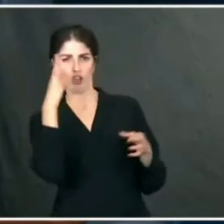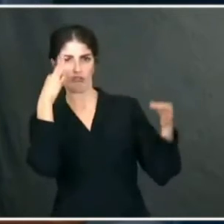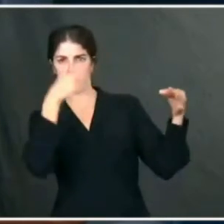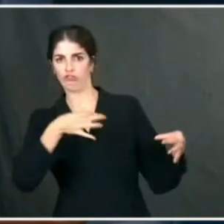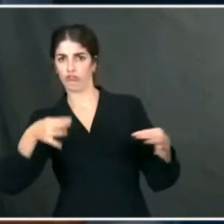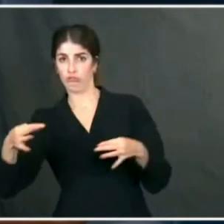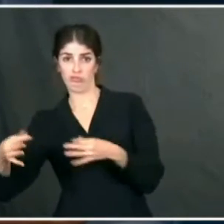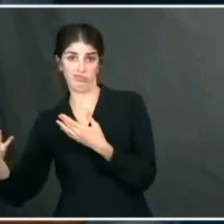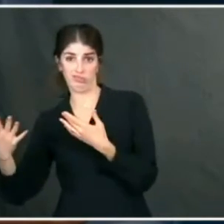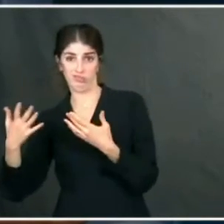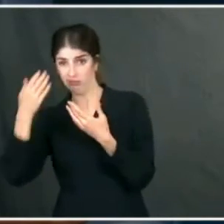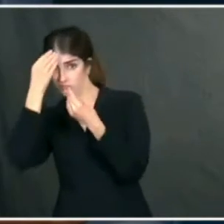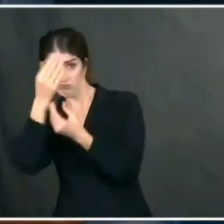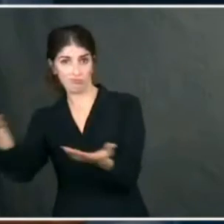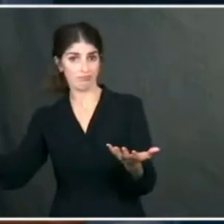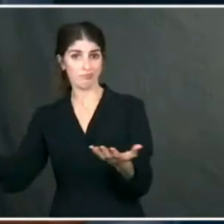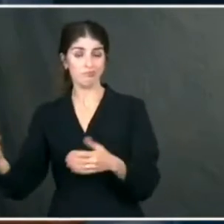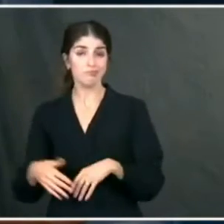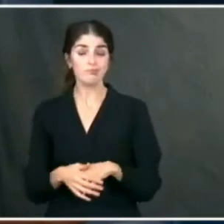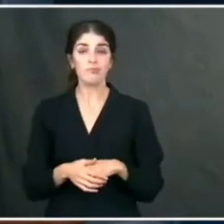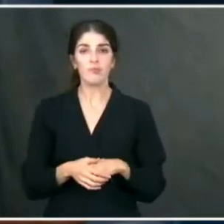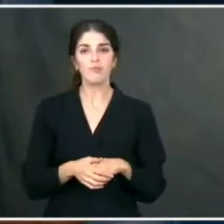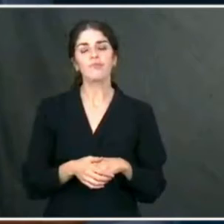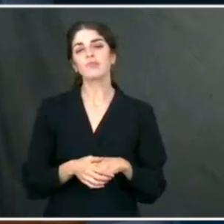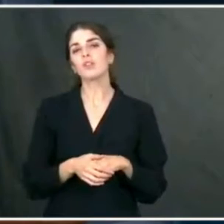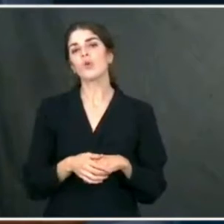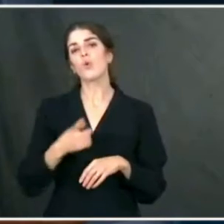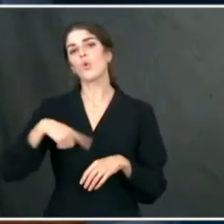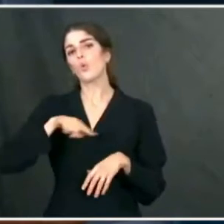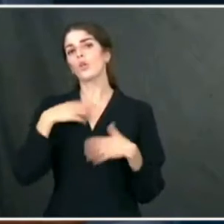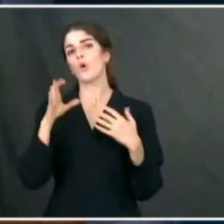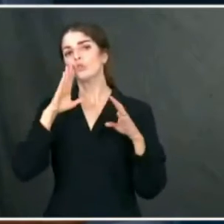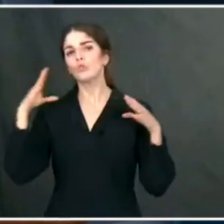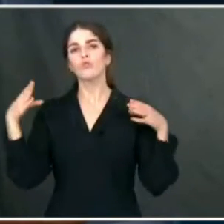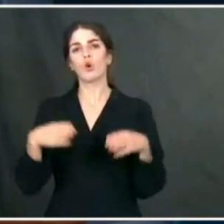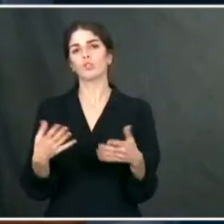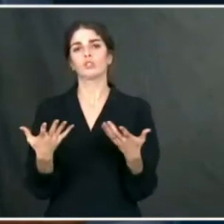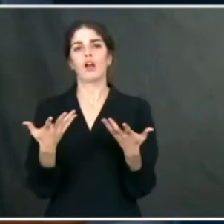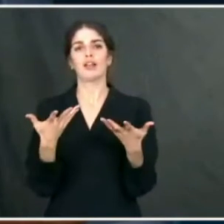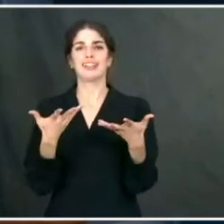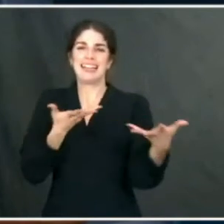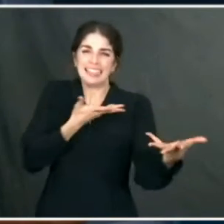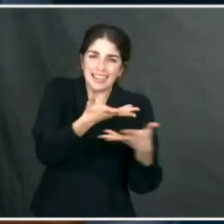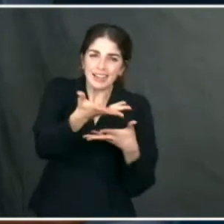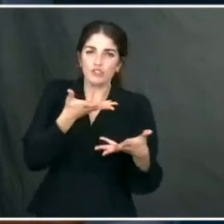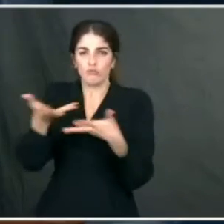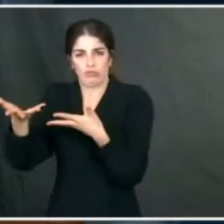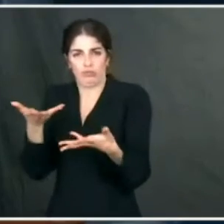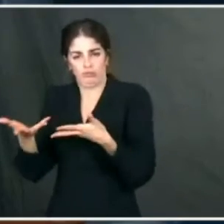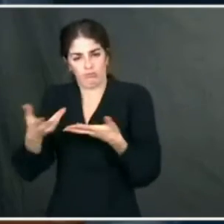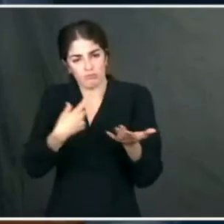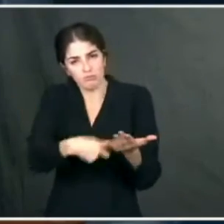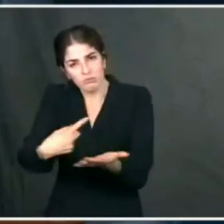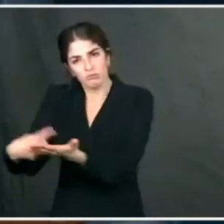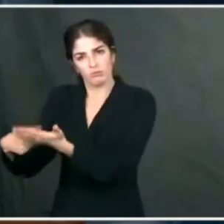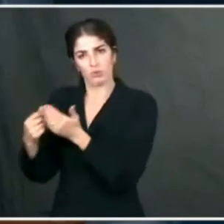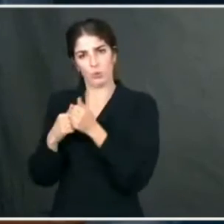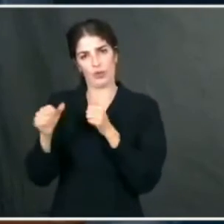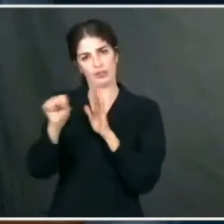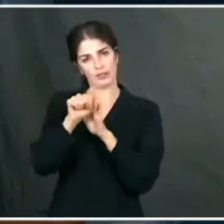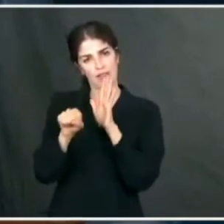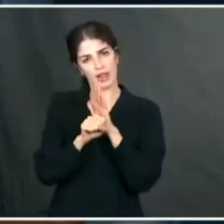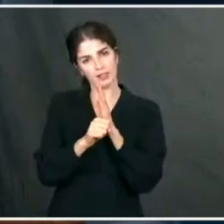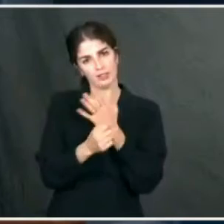priority and our focus here is on providing more engagement with states, more clear guidance